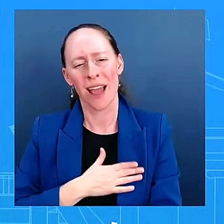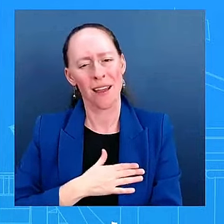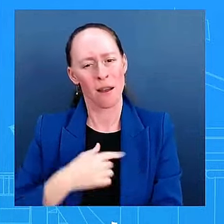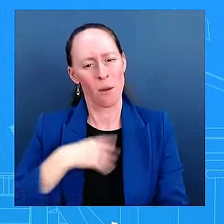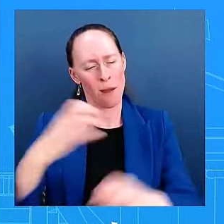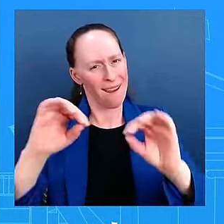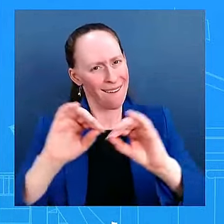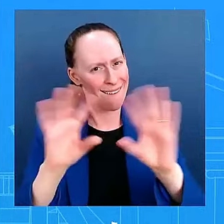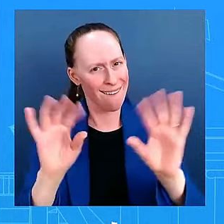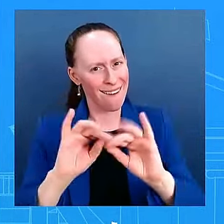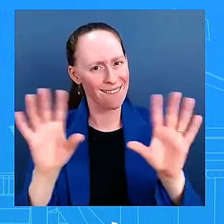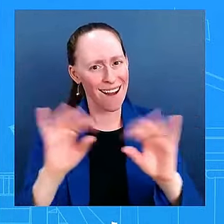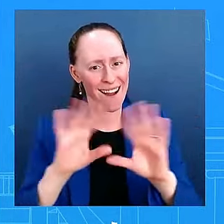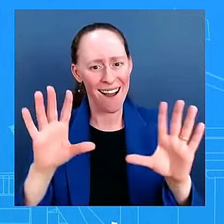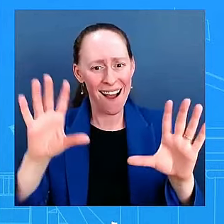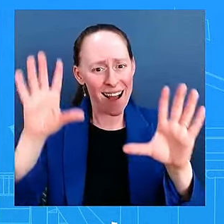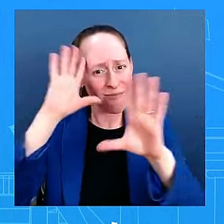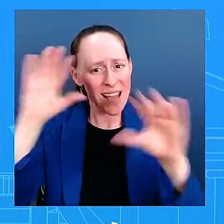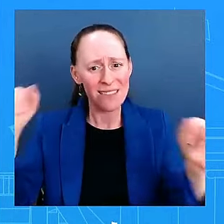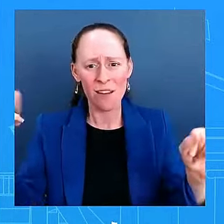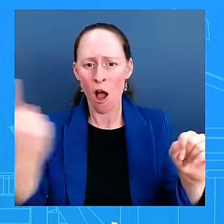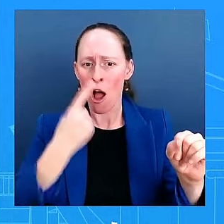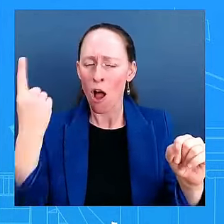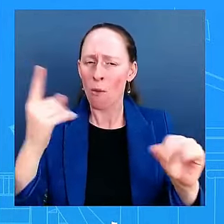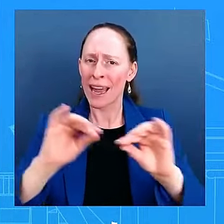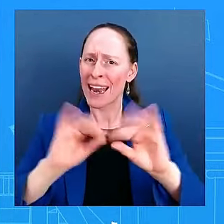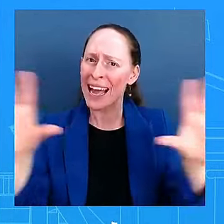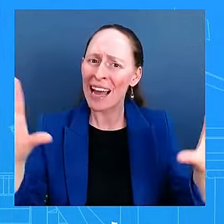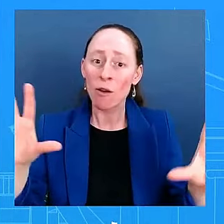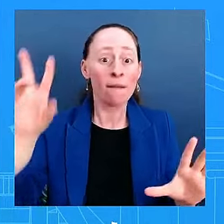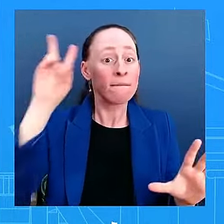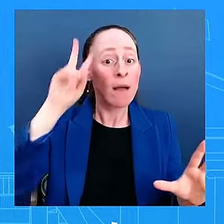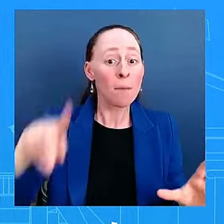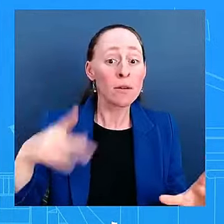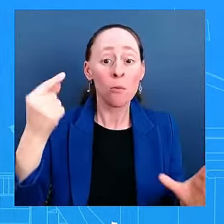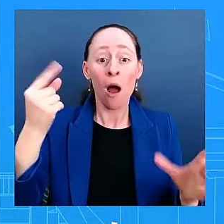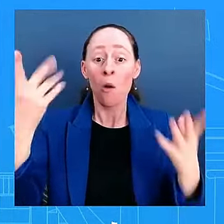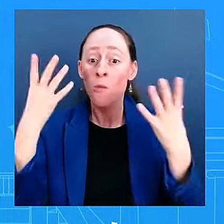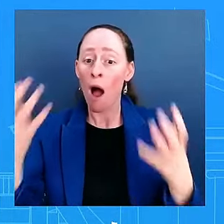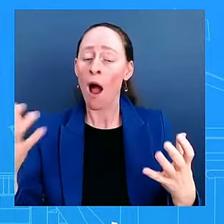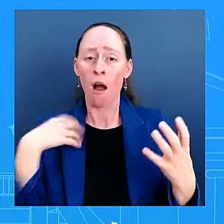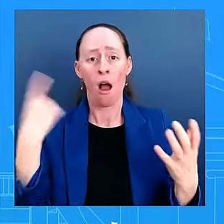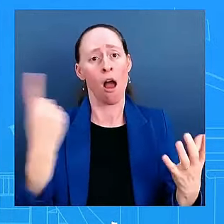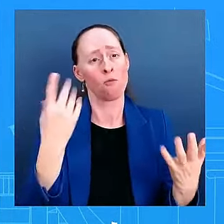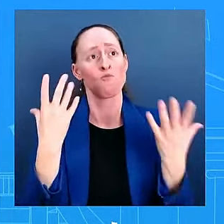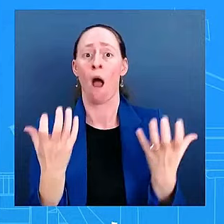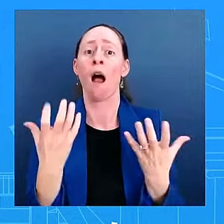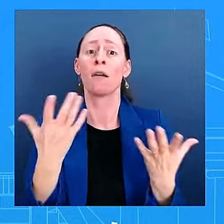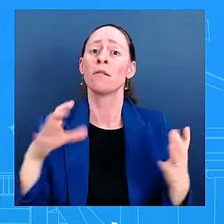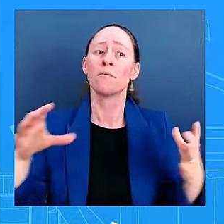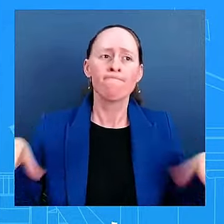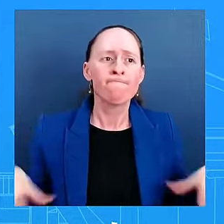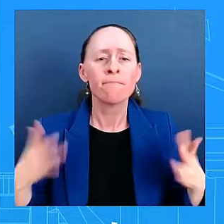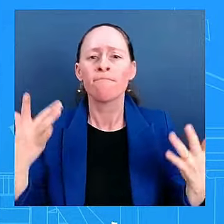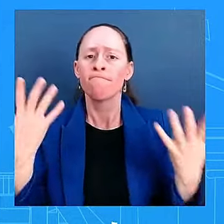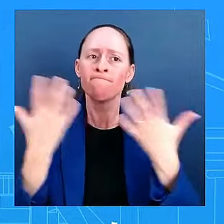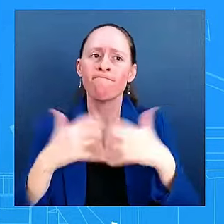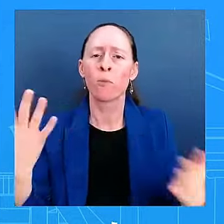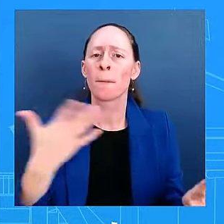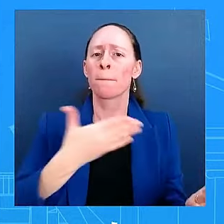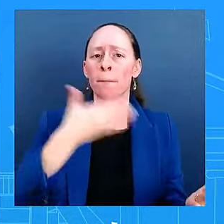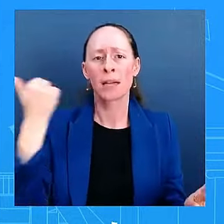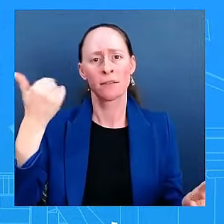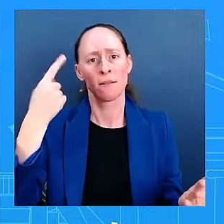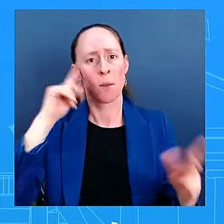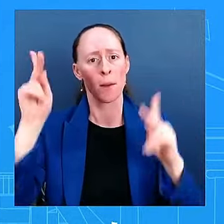to do, and the vice president. We want to make sure that we deliver for the American people. They deserve, they deserve a peaceful transfer of power, and that's what you're going to see. Thanks,